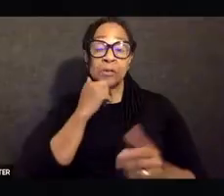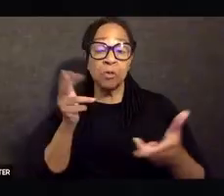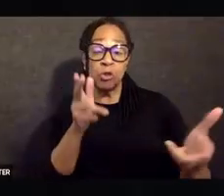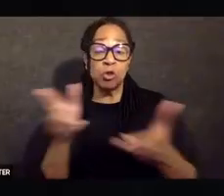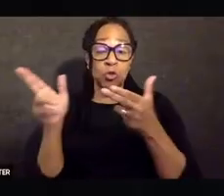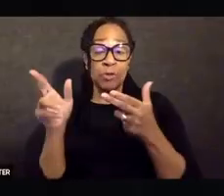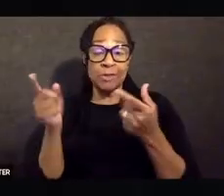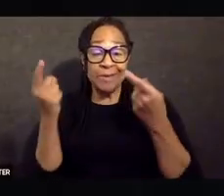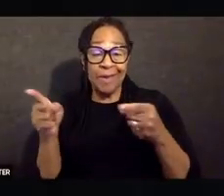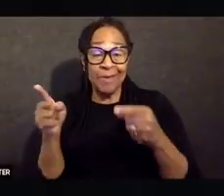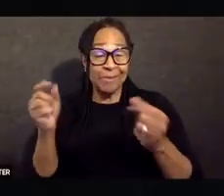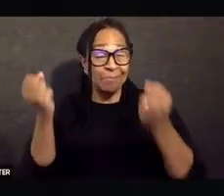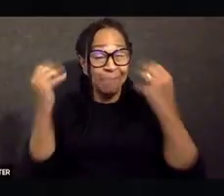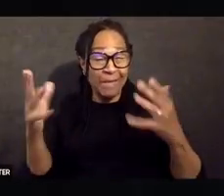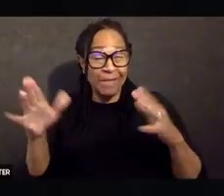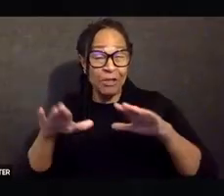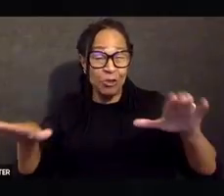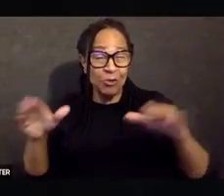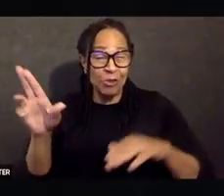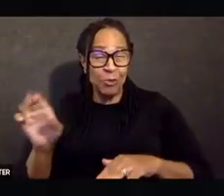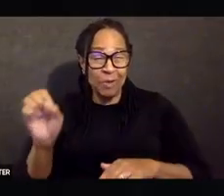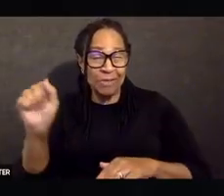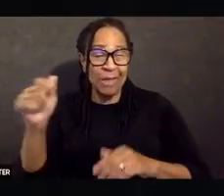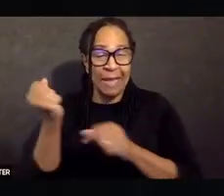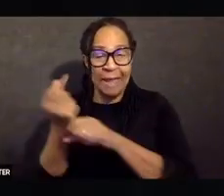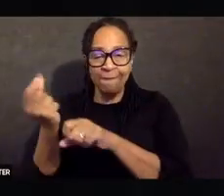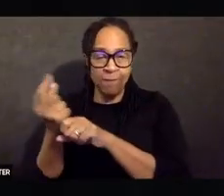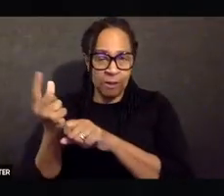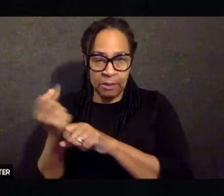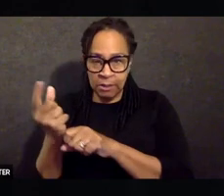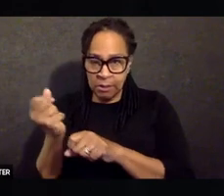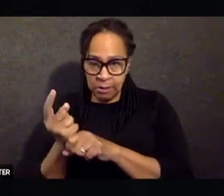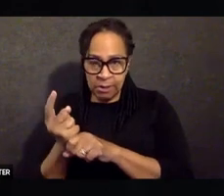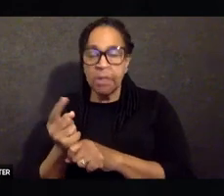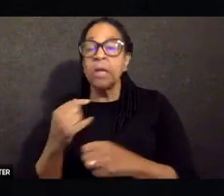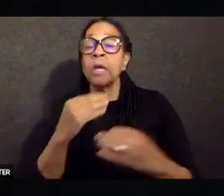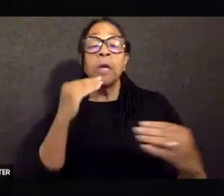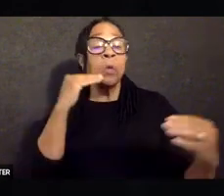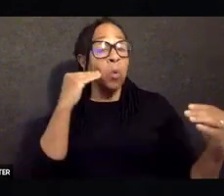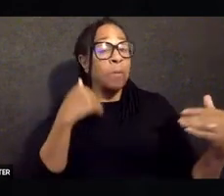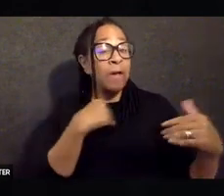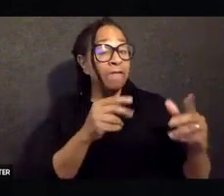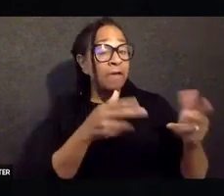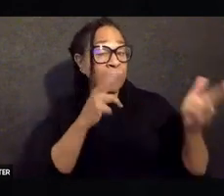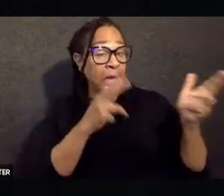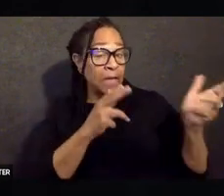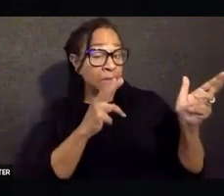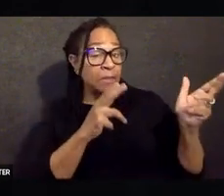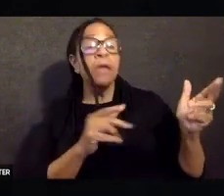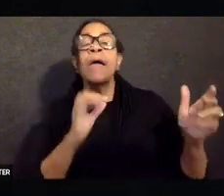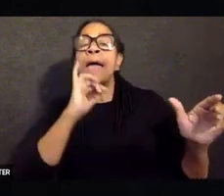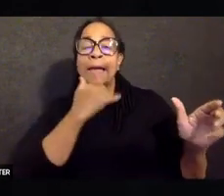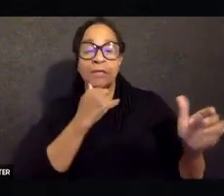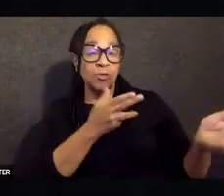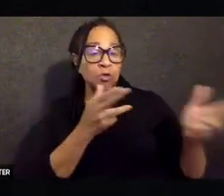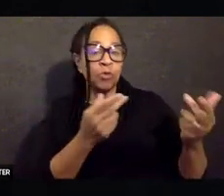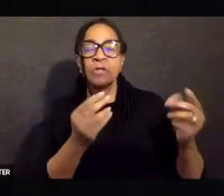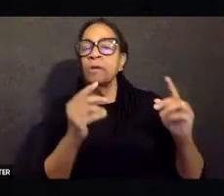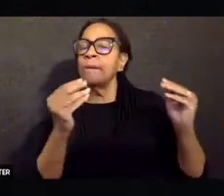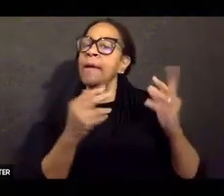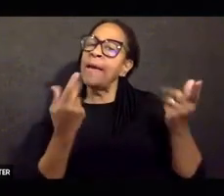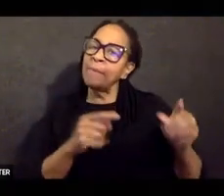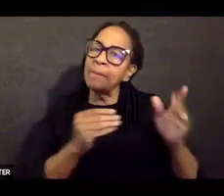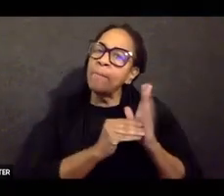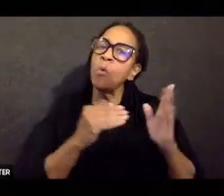Unintentional shootings happen to hundreds of children in the United States every year. In homes with guns, accidental shootings are four times more